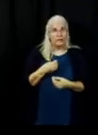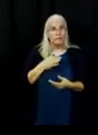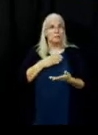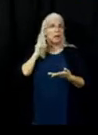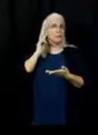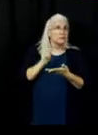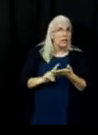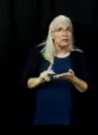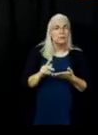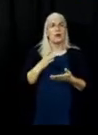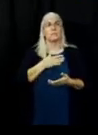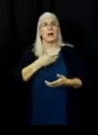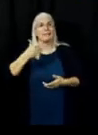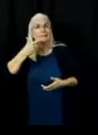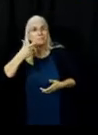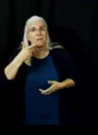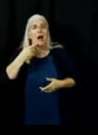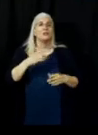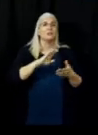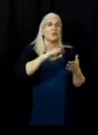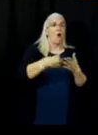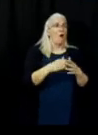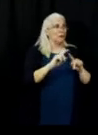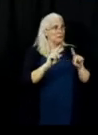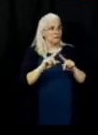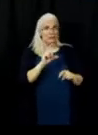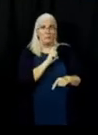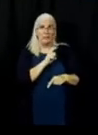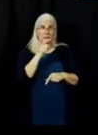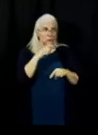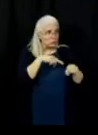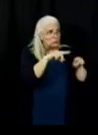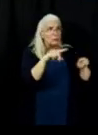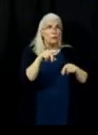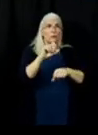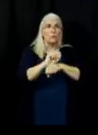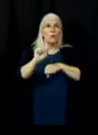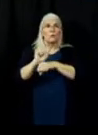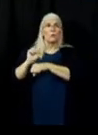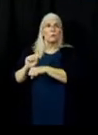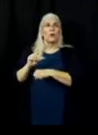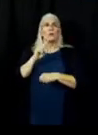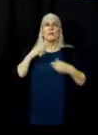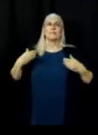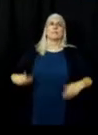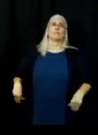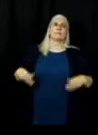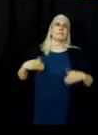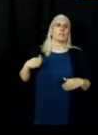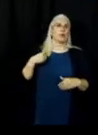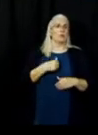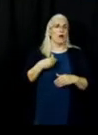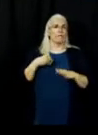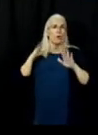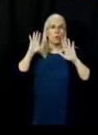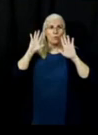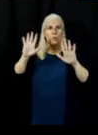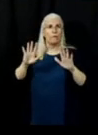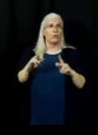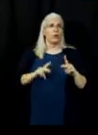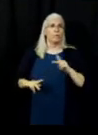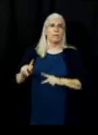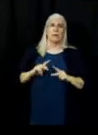correctional officers have done an amazing job feeding my Lima officers and then my staff that are around me, my deputies.